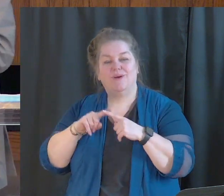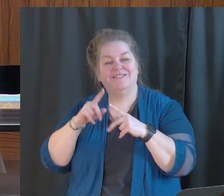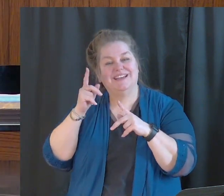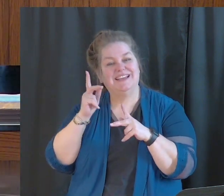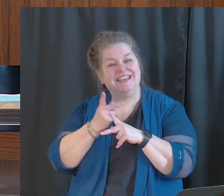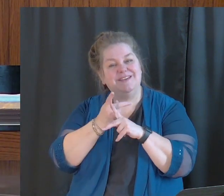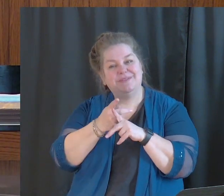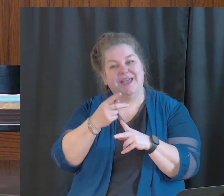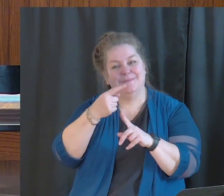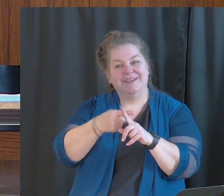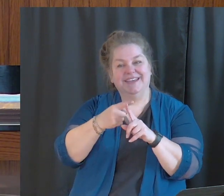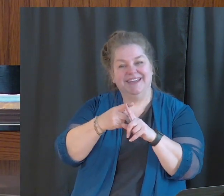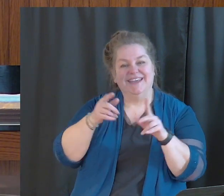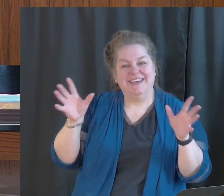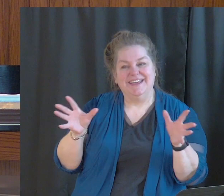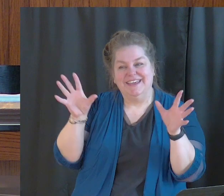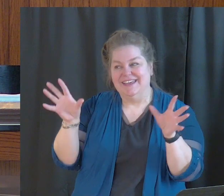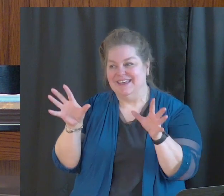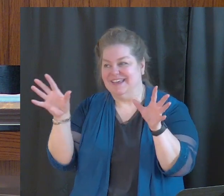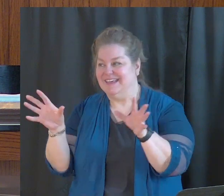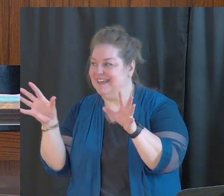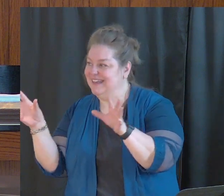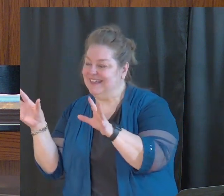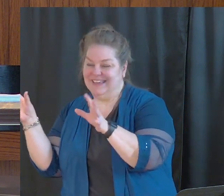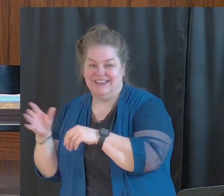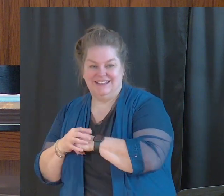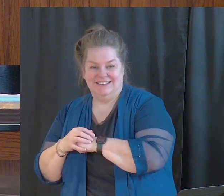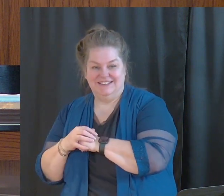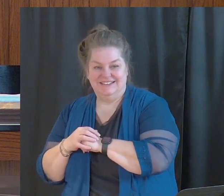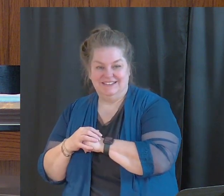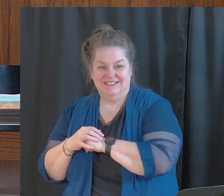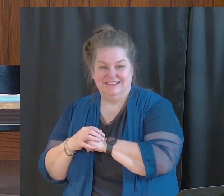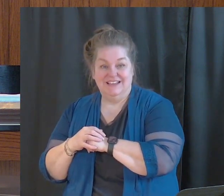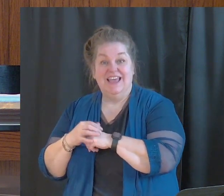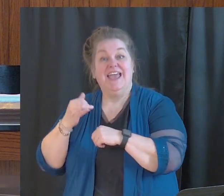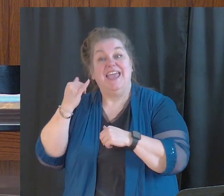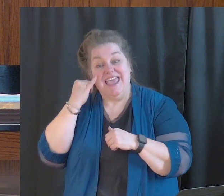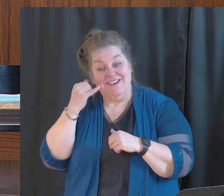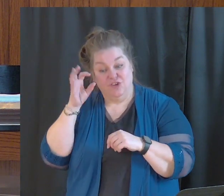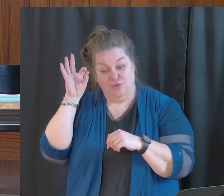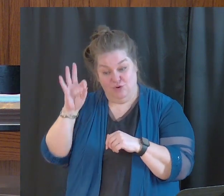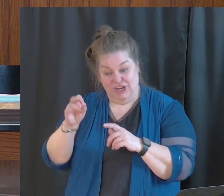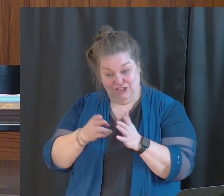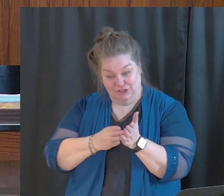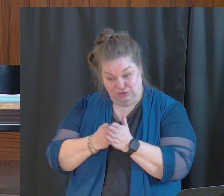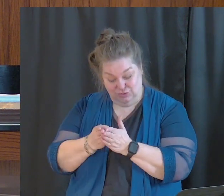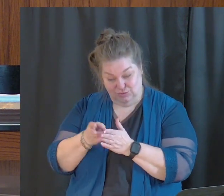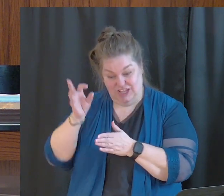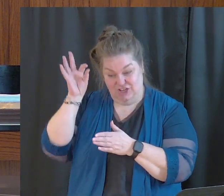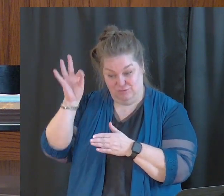Their fear is this. If they preach the truth and preach God's word and they preach